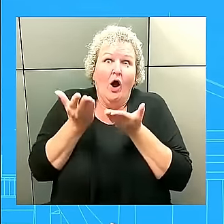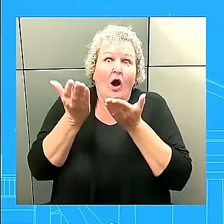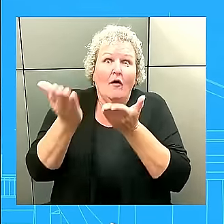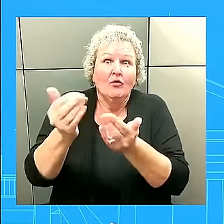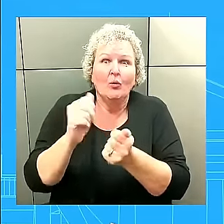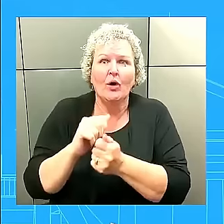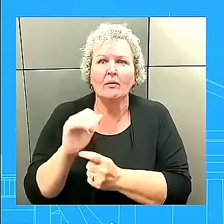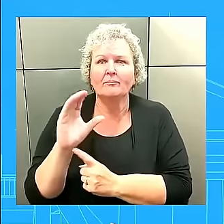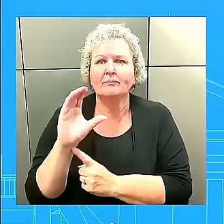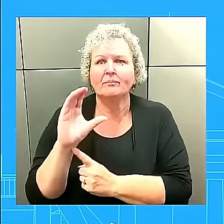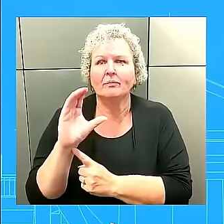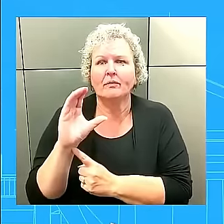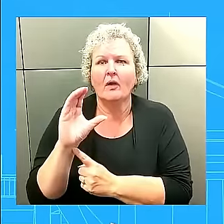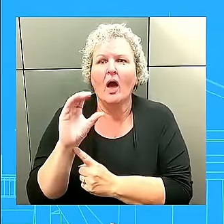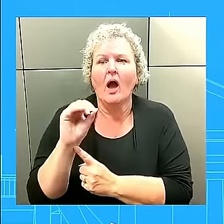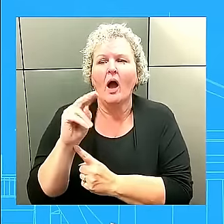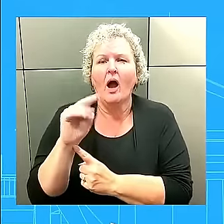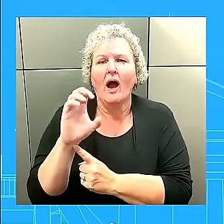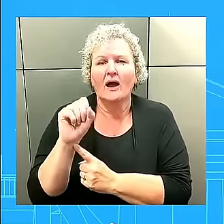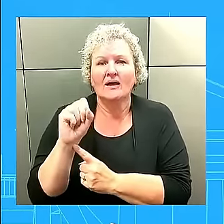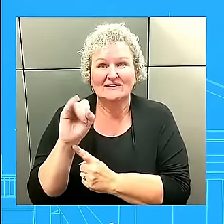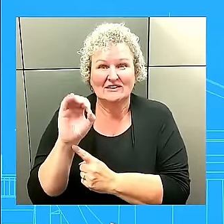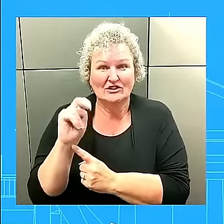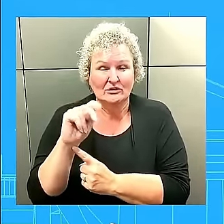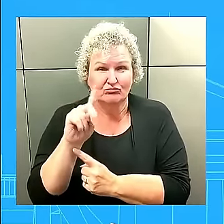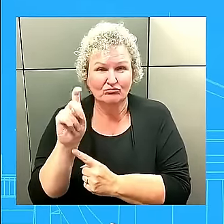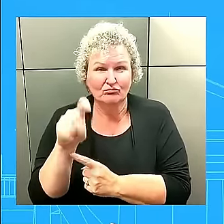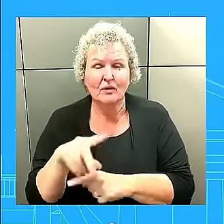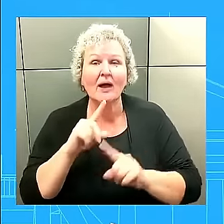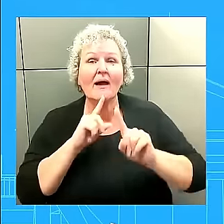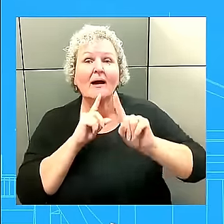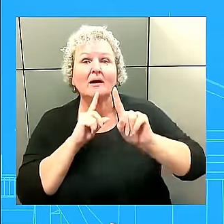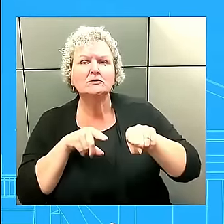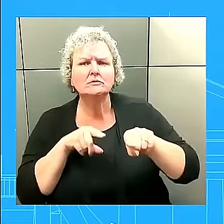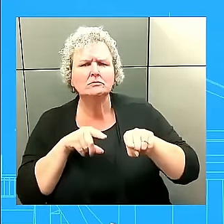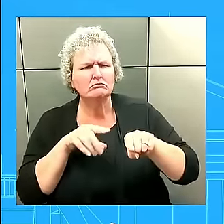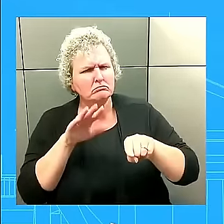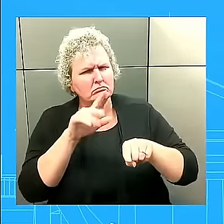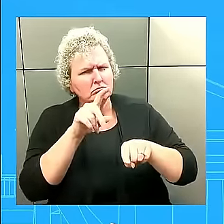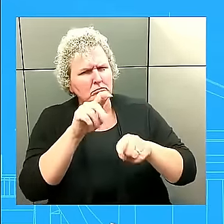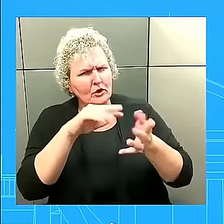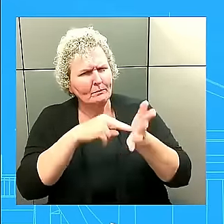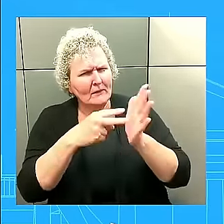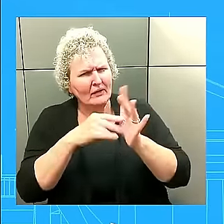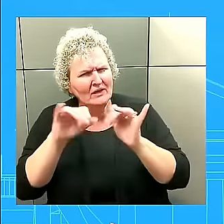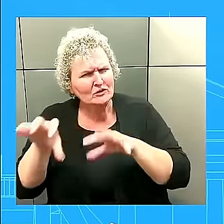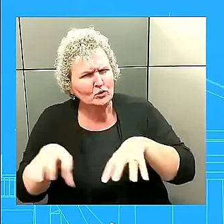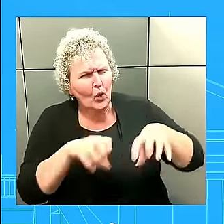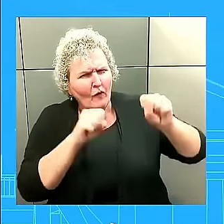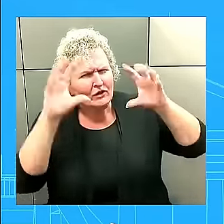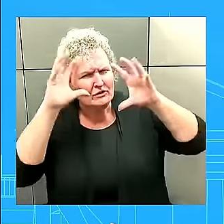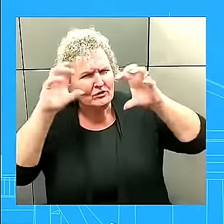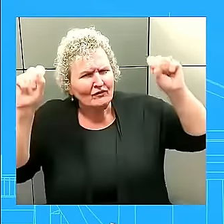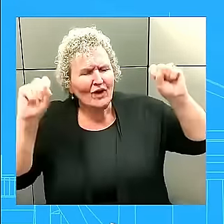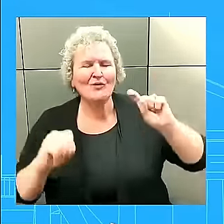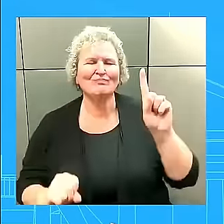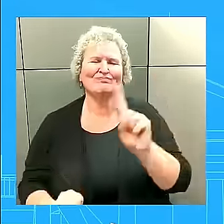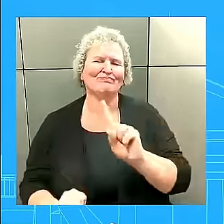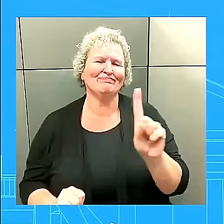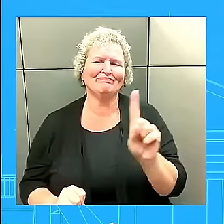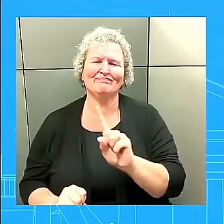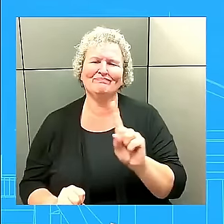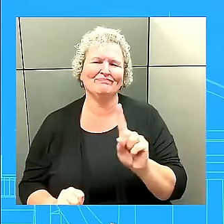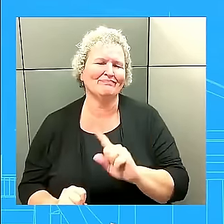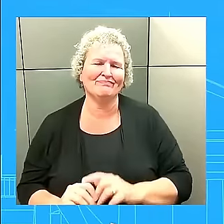I wanted to see. Meaning like when she's in office? Yes. Oh, look, I'm not going to, I'm not going to get into hypotheticals. It's not, that is something that